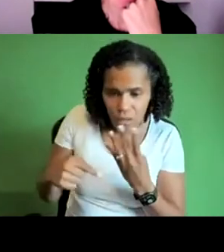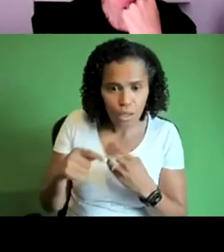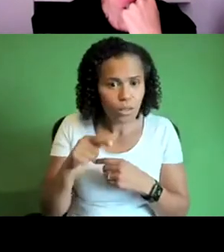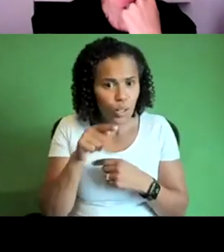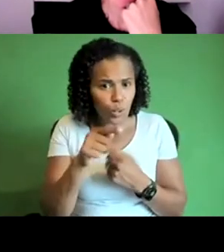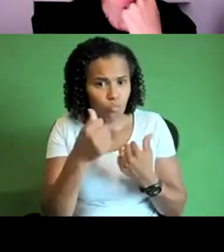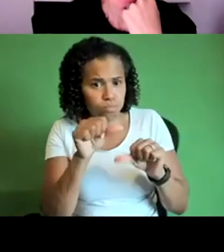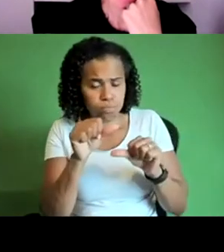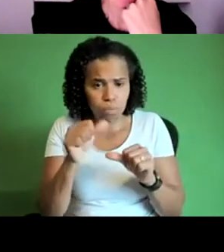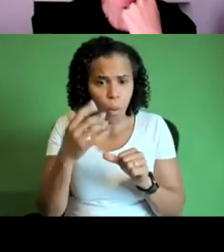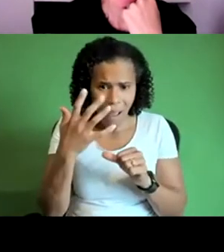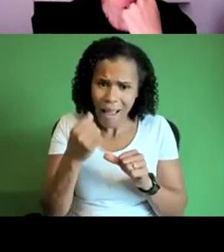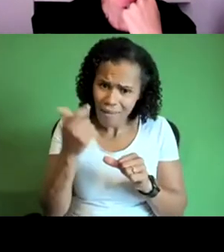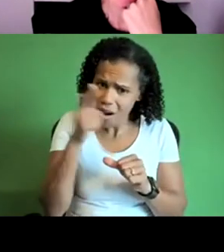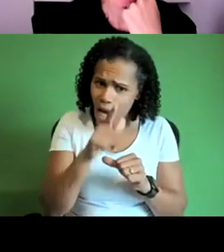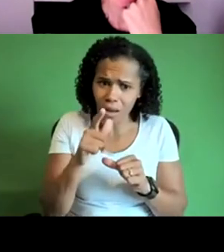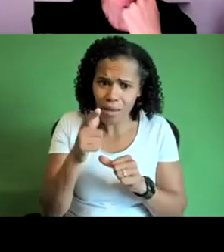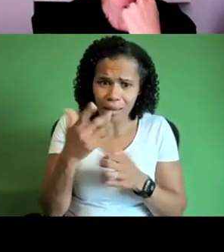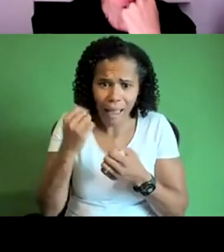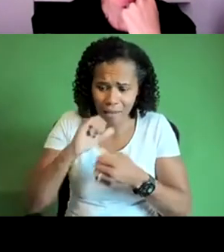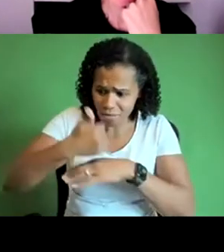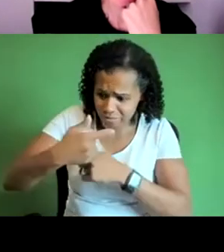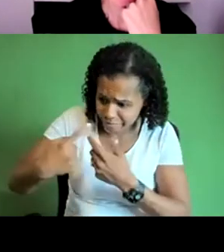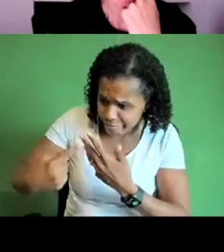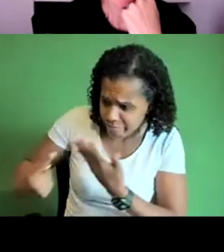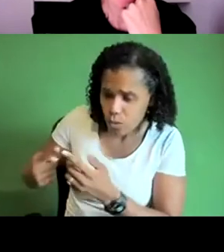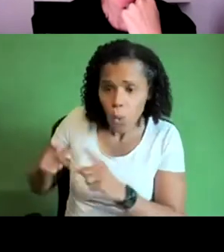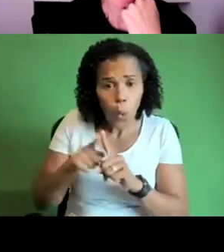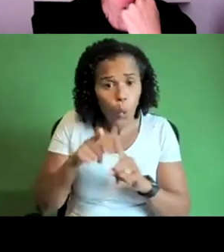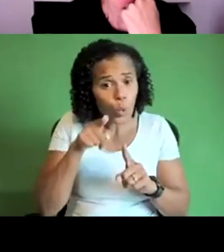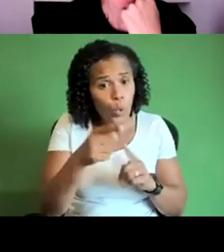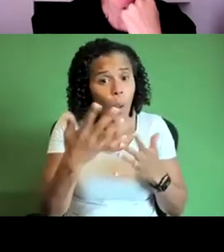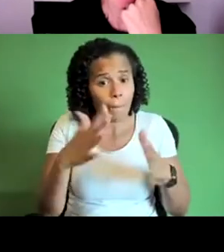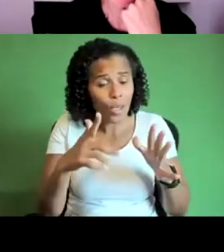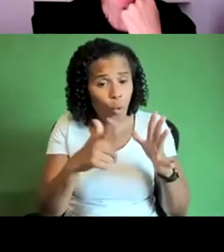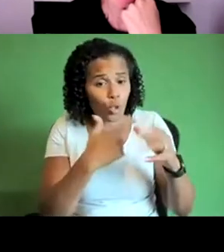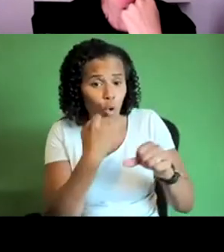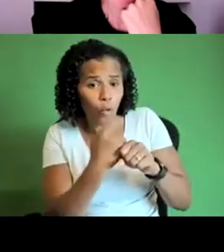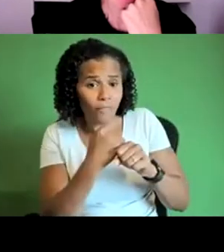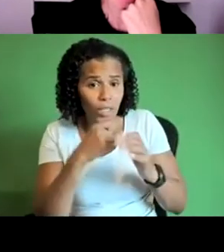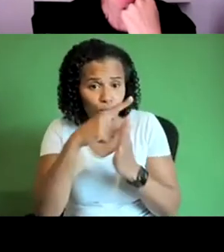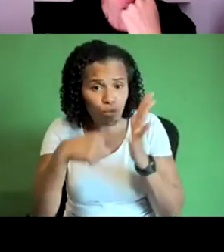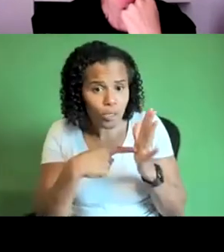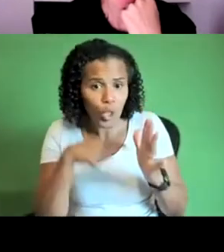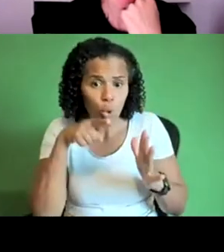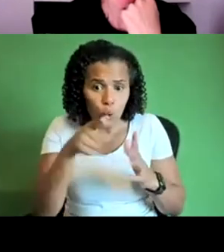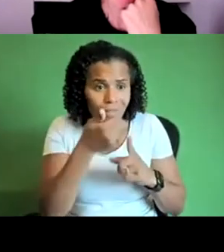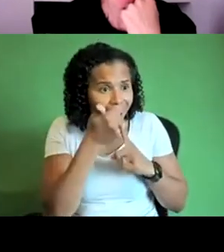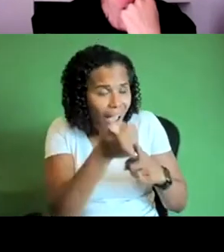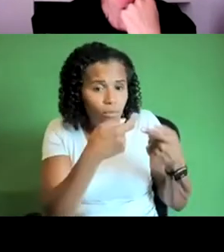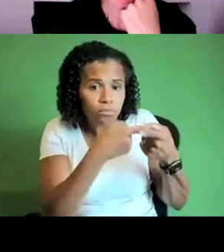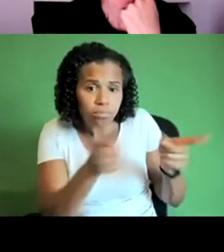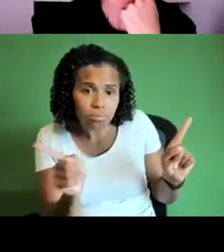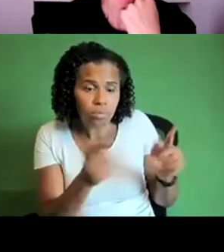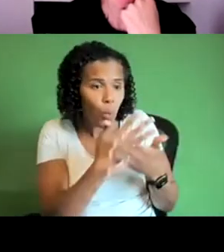yourselves and what you've built for others through autography um looked like because i think for a lot of people as sonia was mentioning and